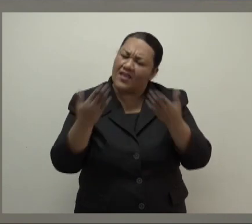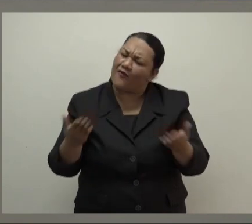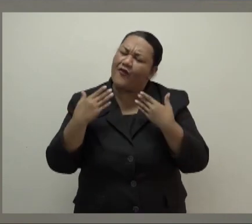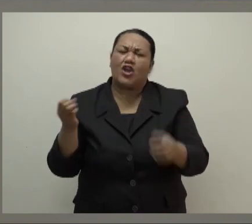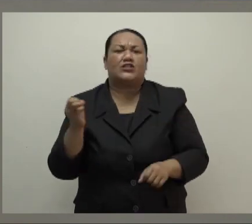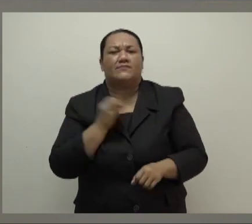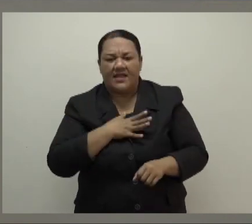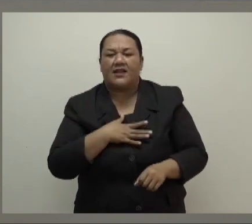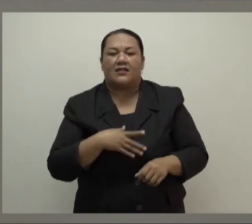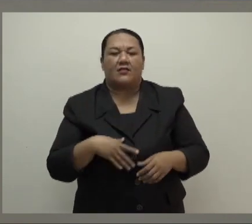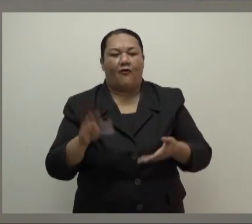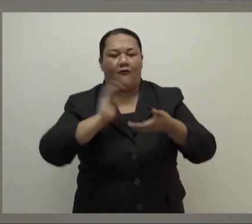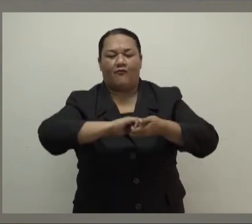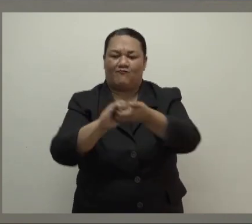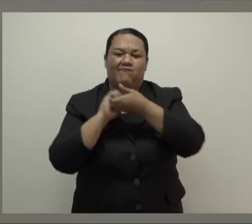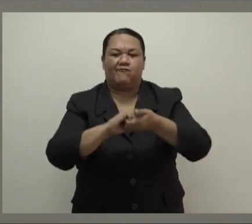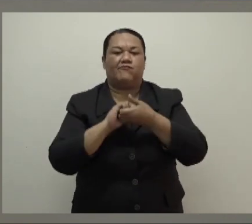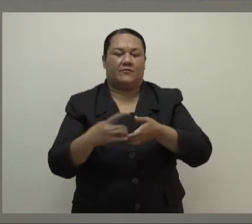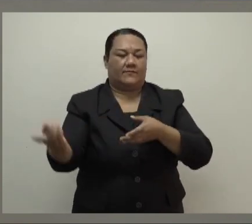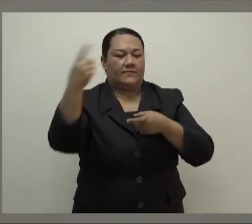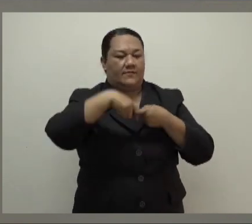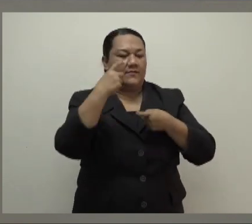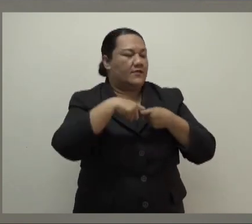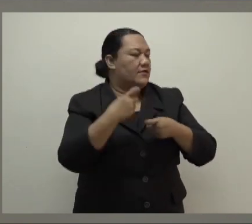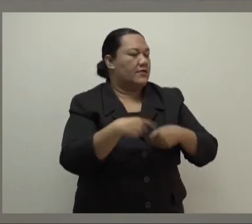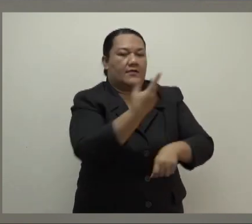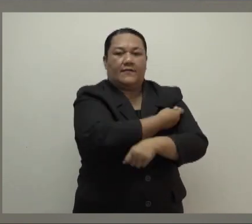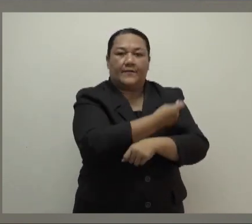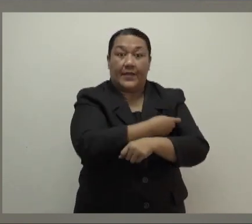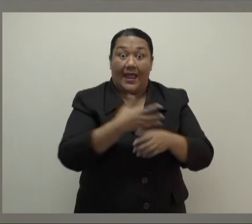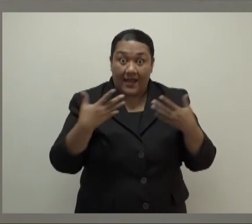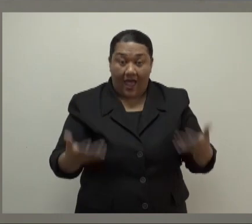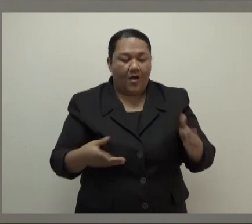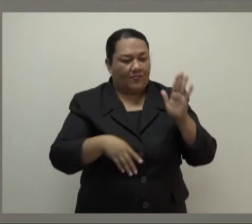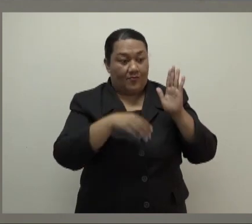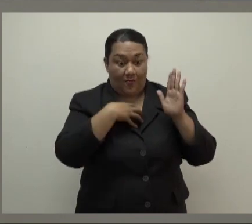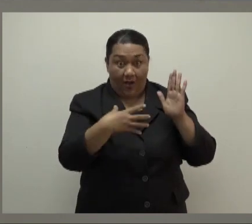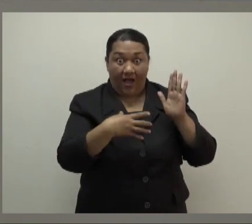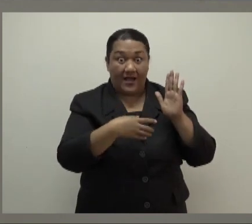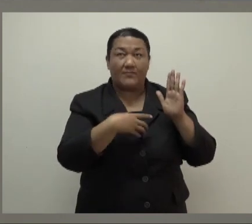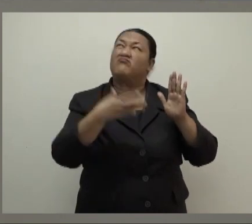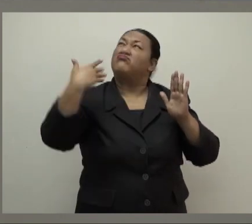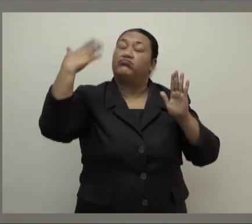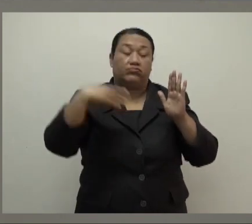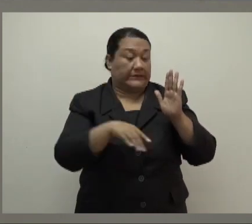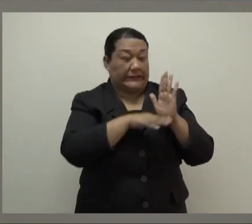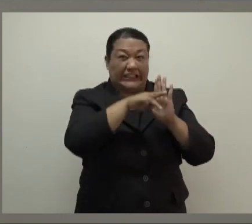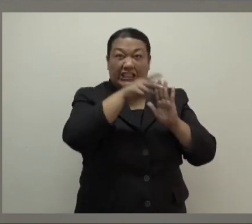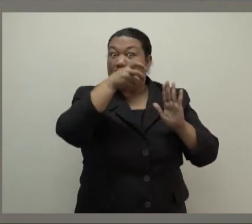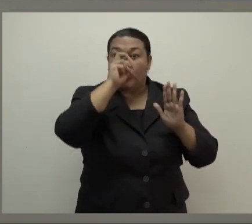With this effort from all of us, we are able to lift more restrictions and welcome back a sense of normalcy to our lives.